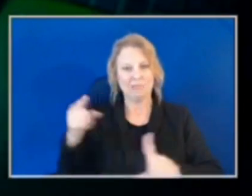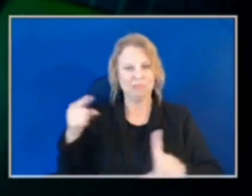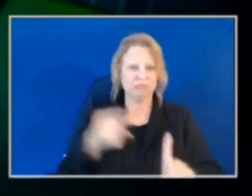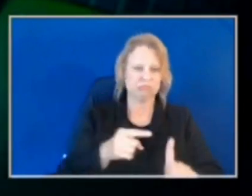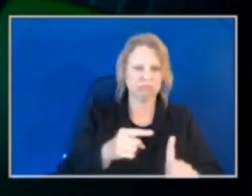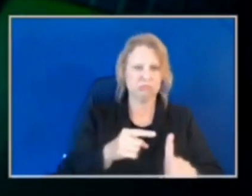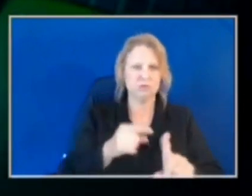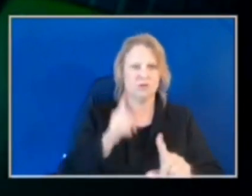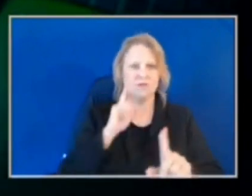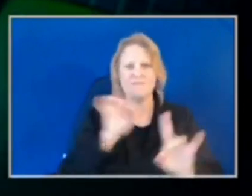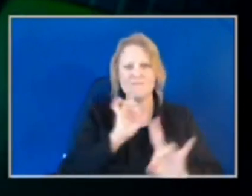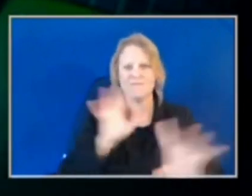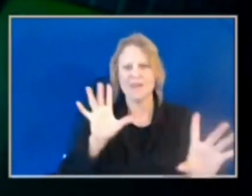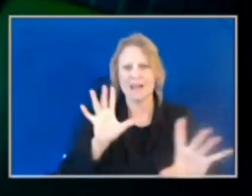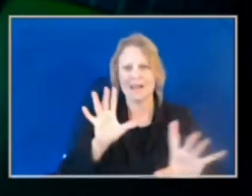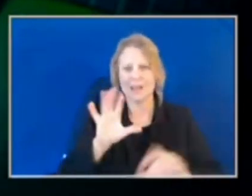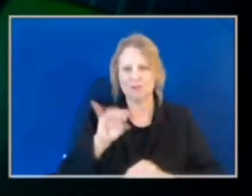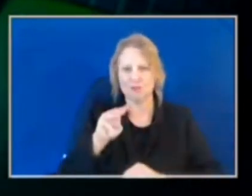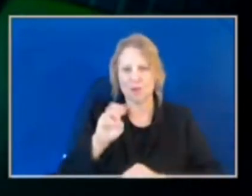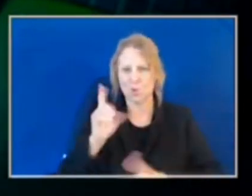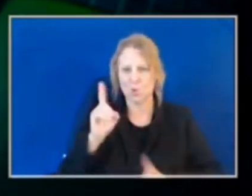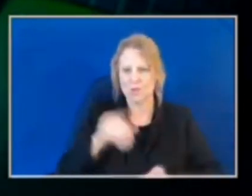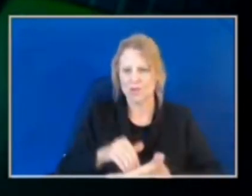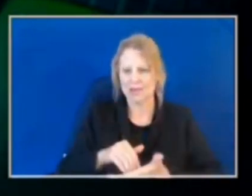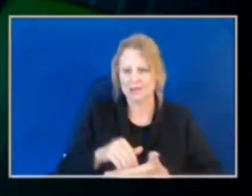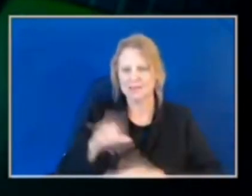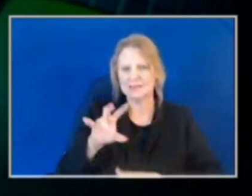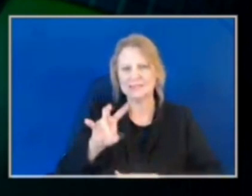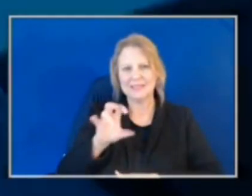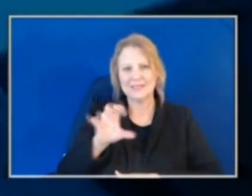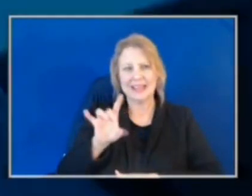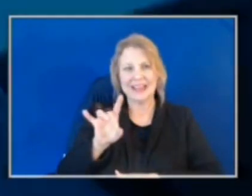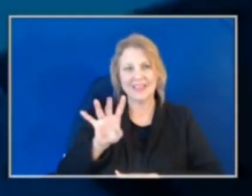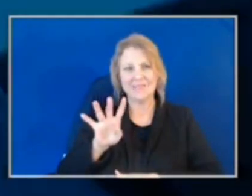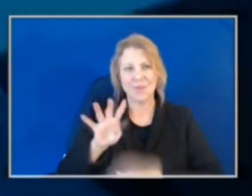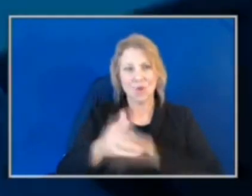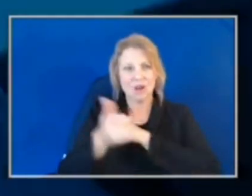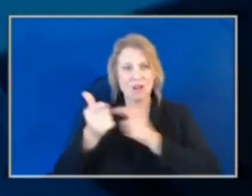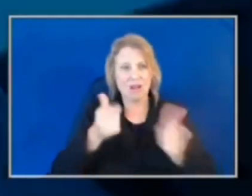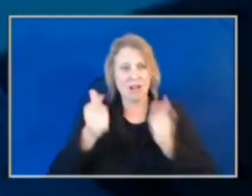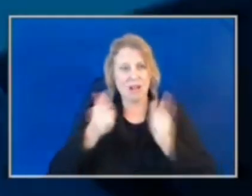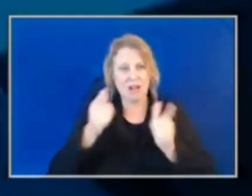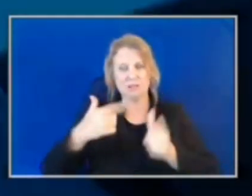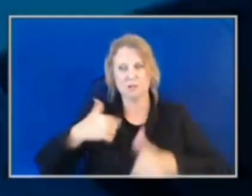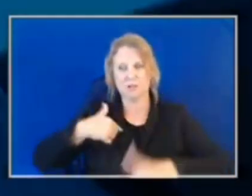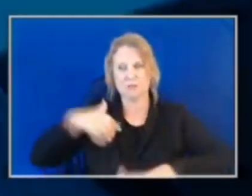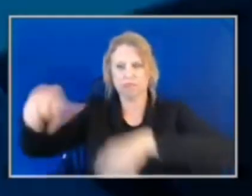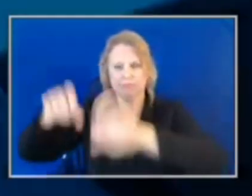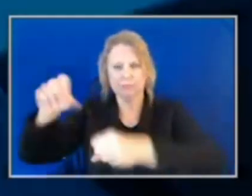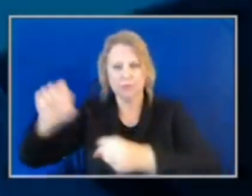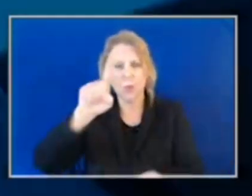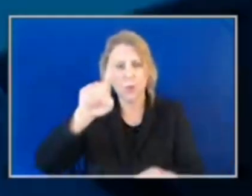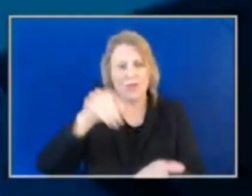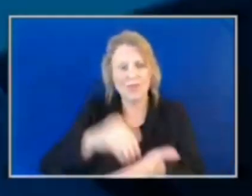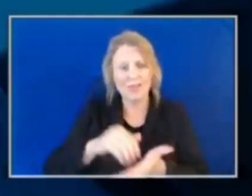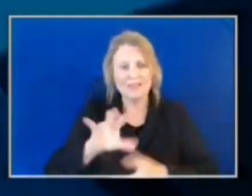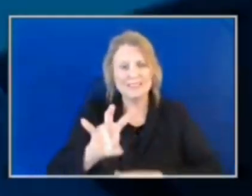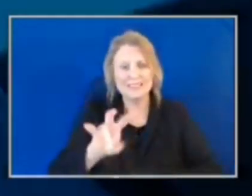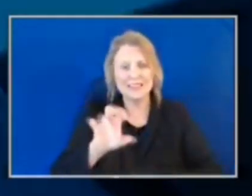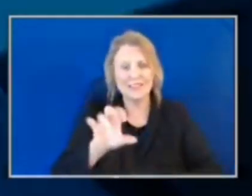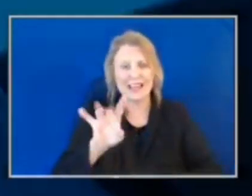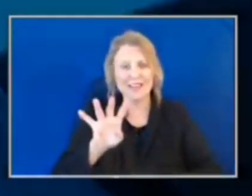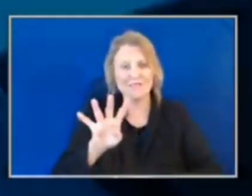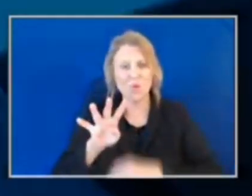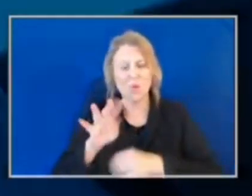1,784 guns off the street. I'll say again, 1,784 guns.